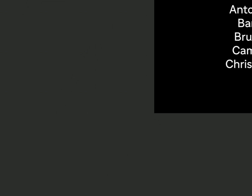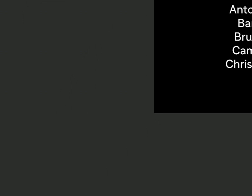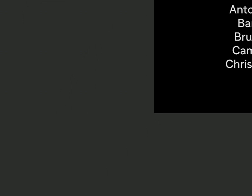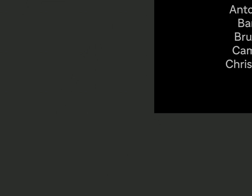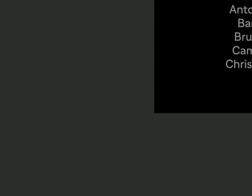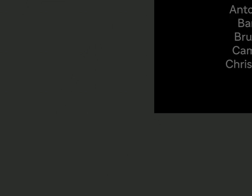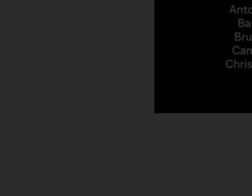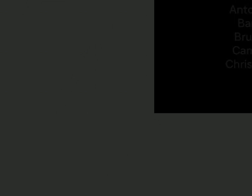This event Hands